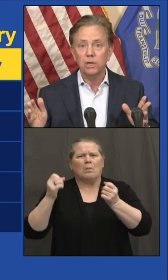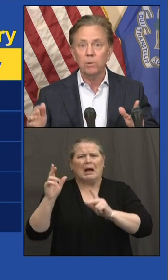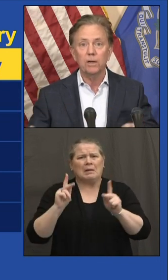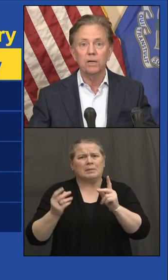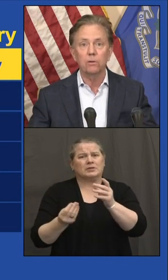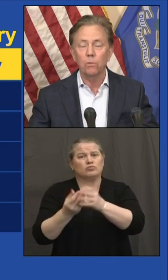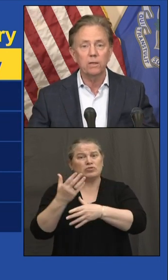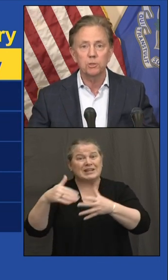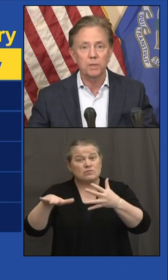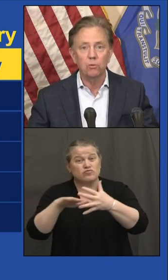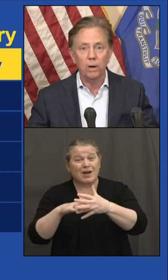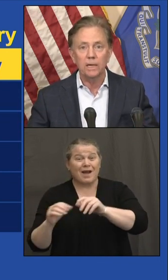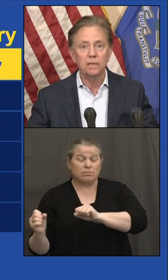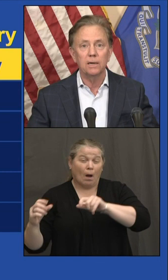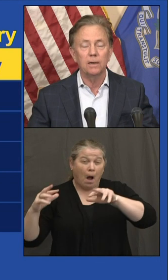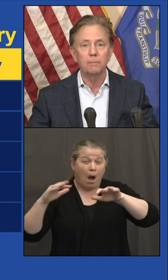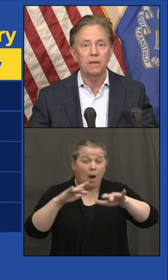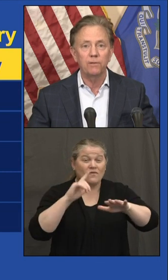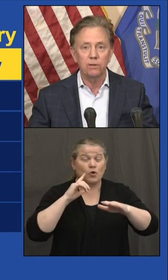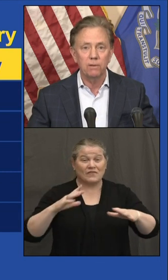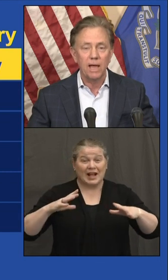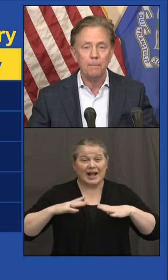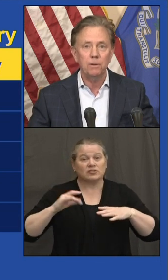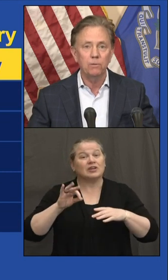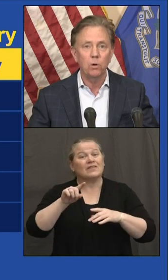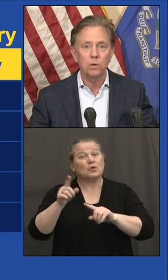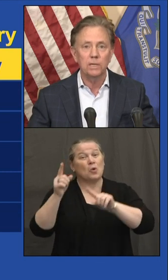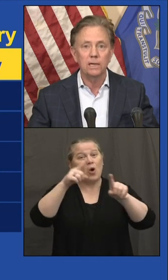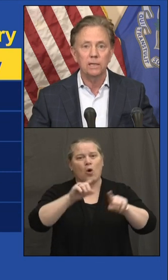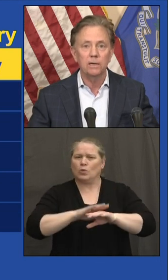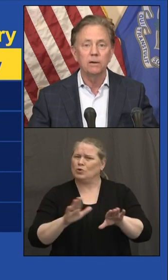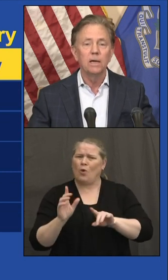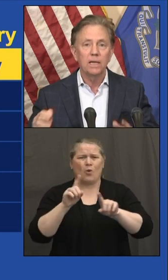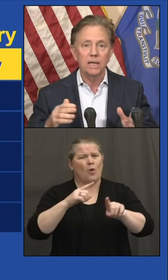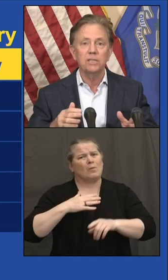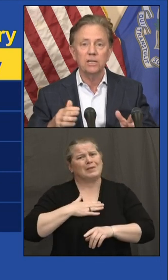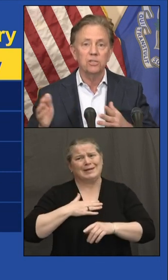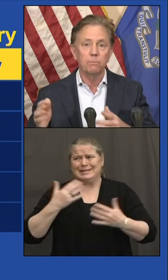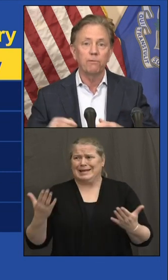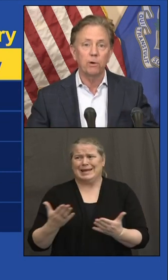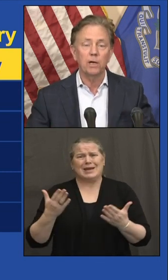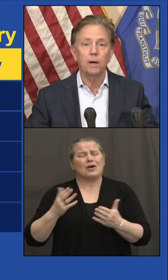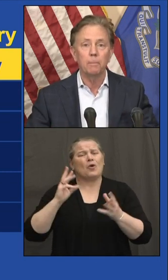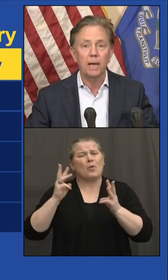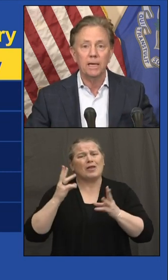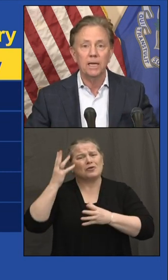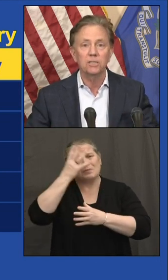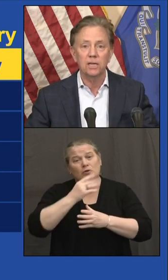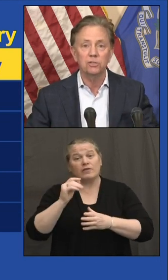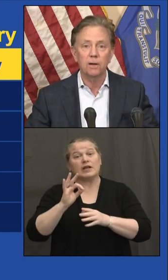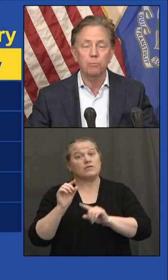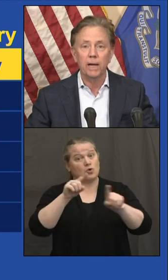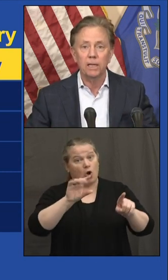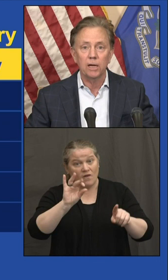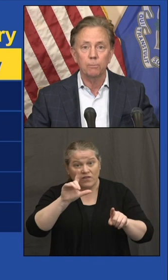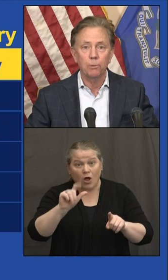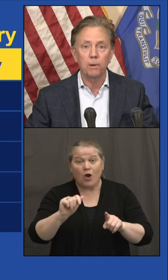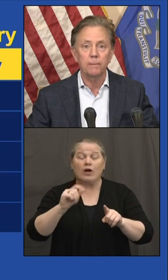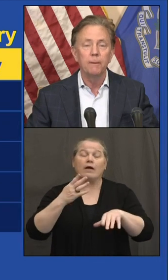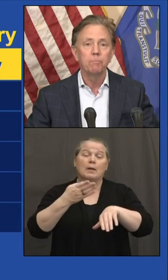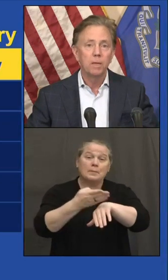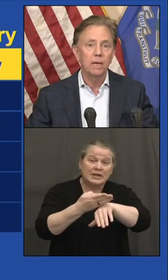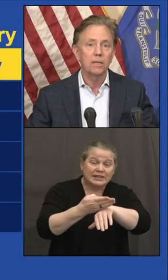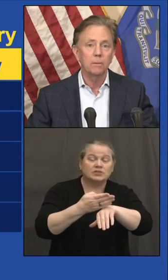go. Stick around here. The weather's been great. And if you happen to have gone down there, get tested before you come back. Get tested at Bradley